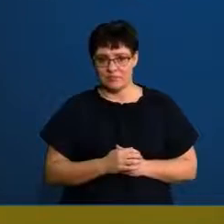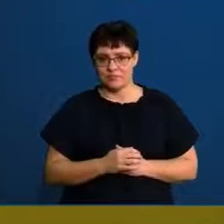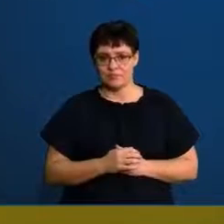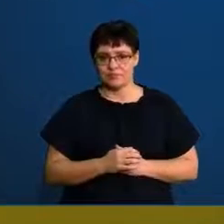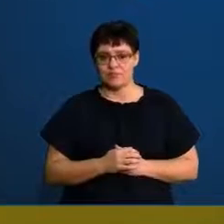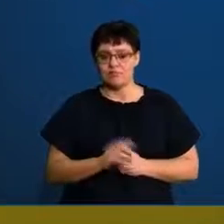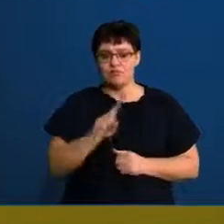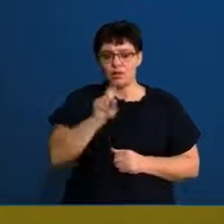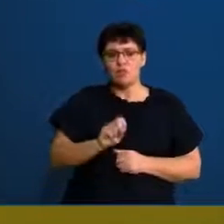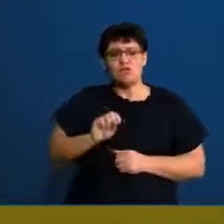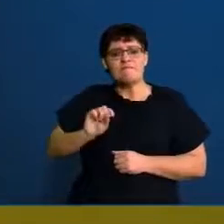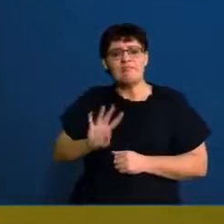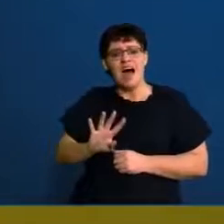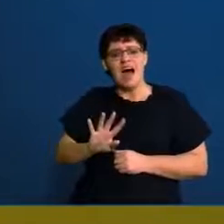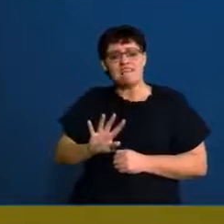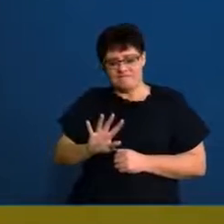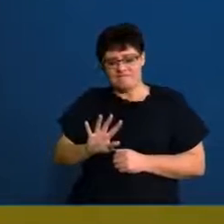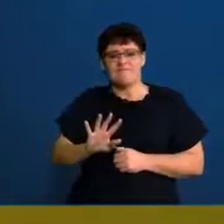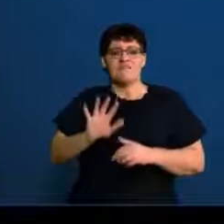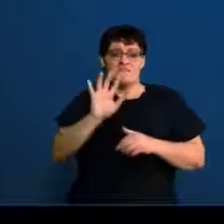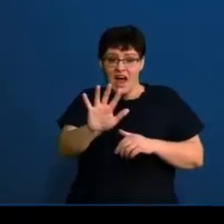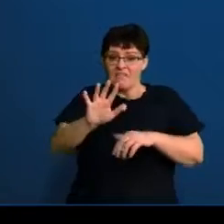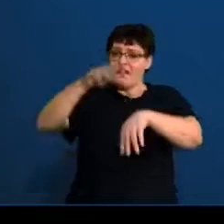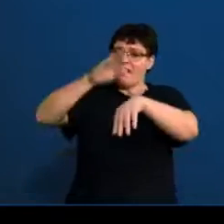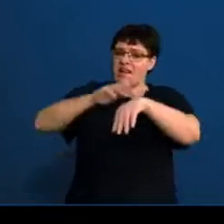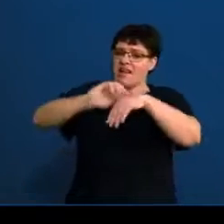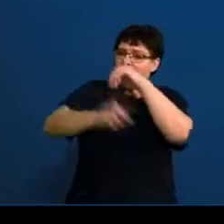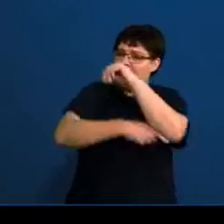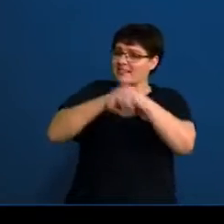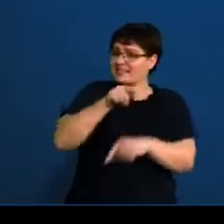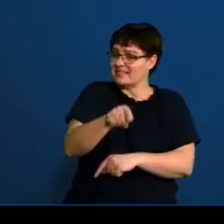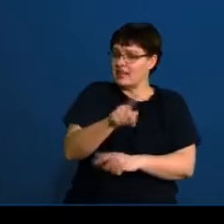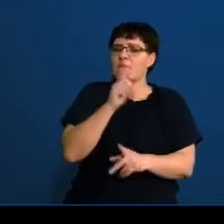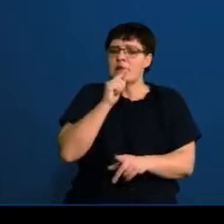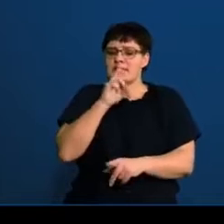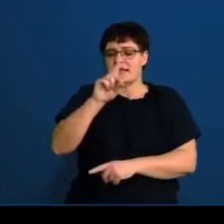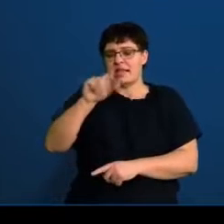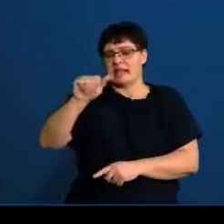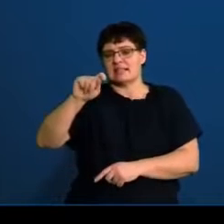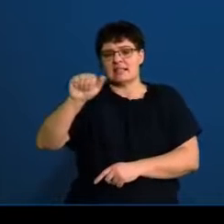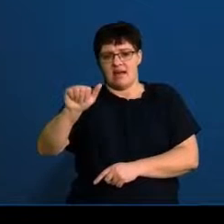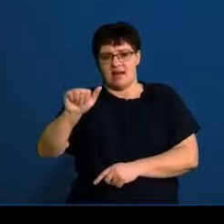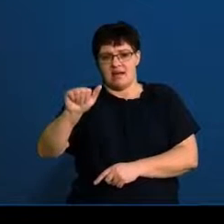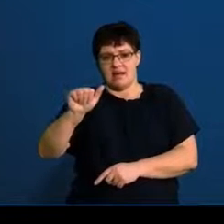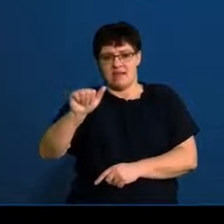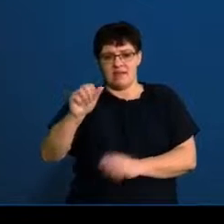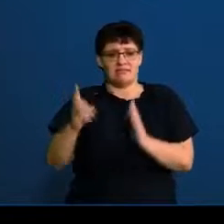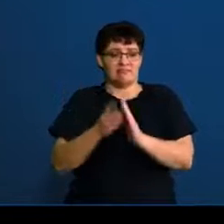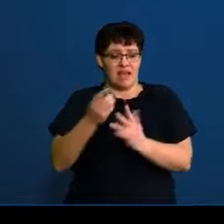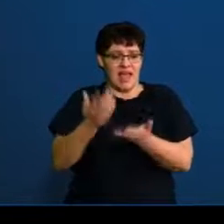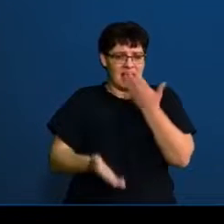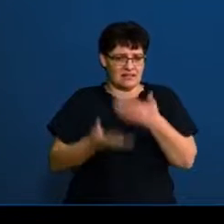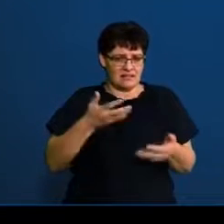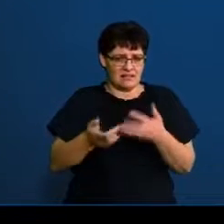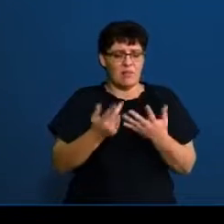Question five, finally, the last question that you have is data handling. Here, we gather data from